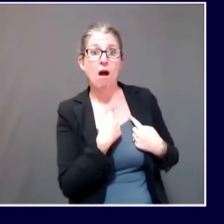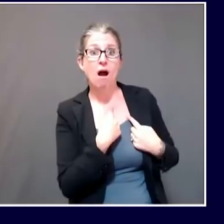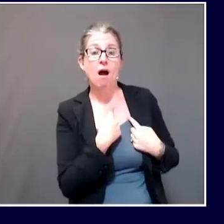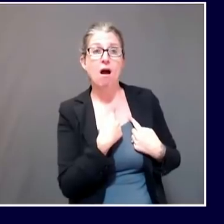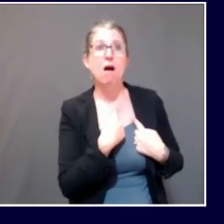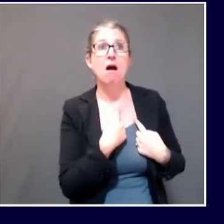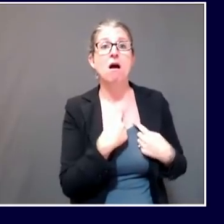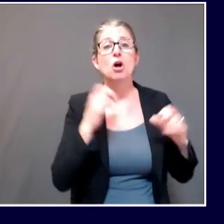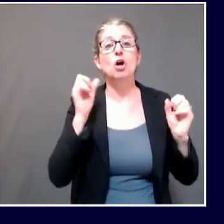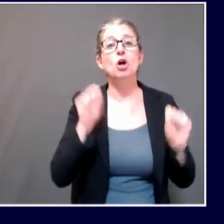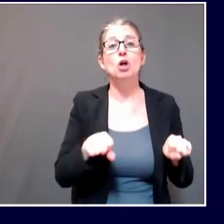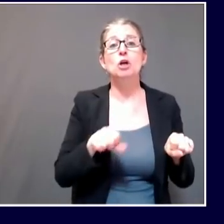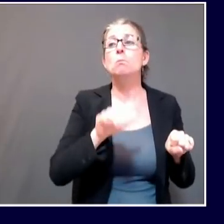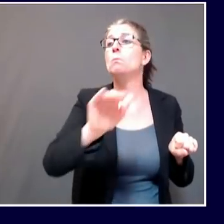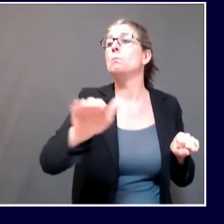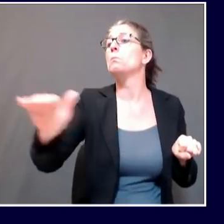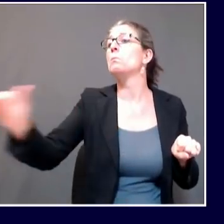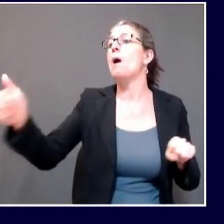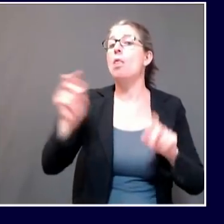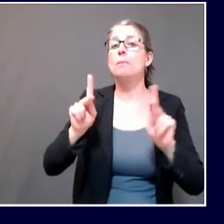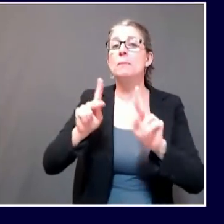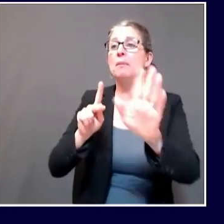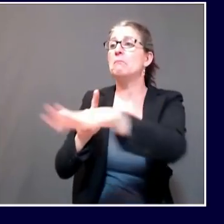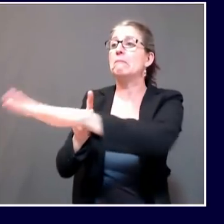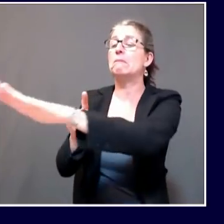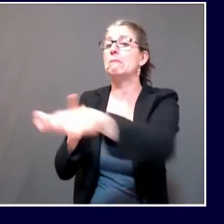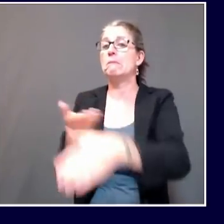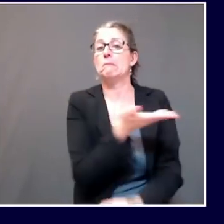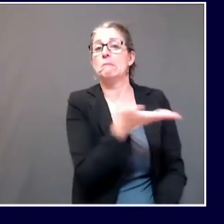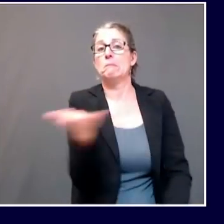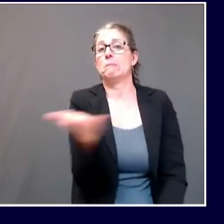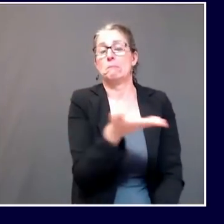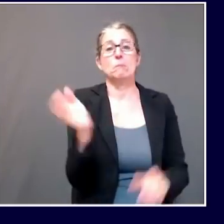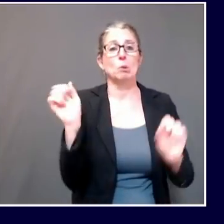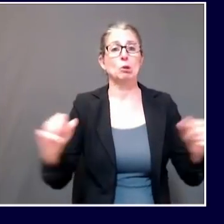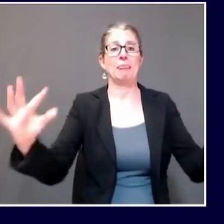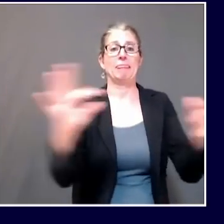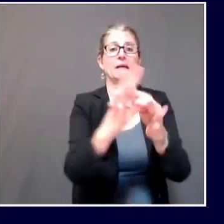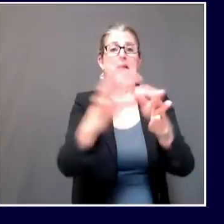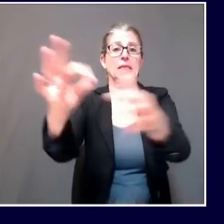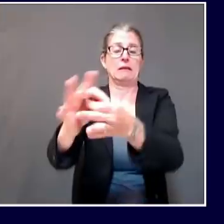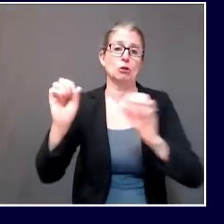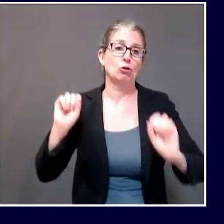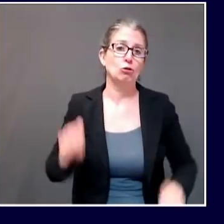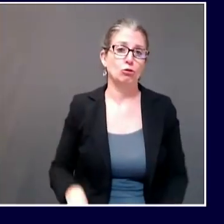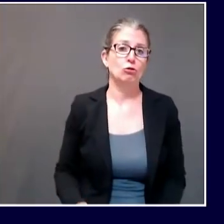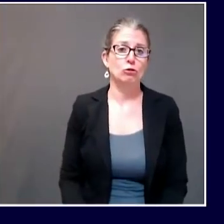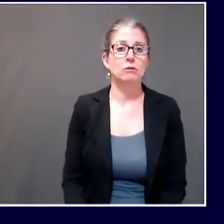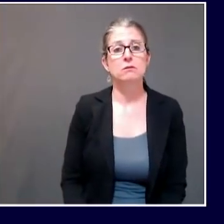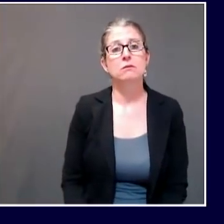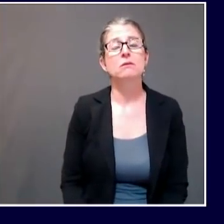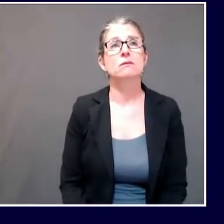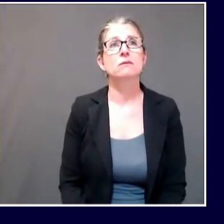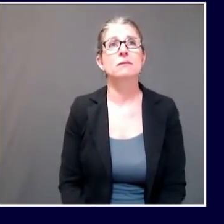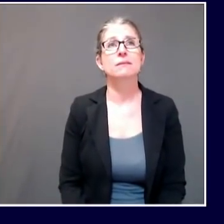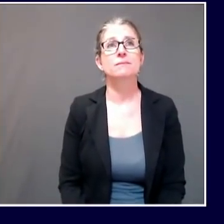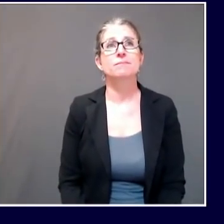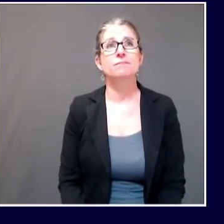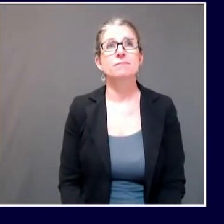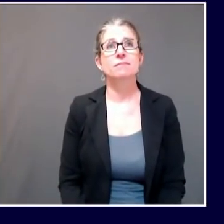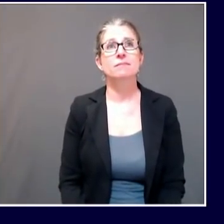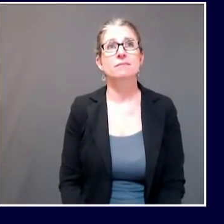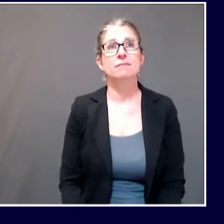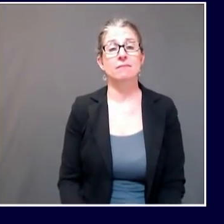get to those good public health principles, that sort of determines the enforcement pathway that we potentially might take. So